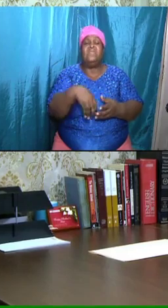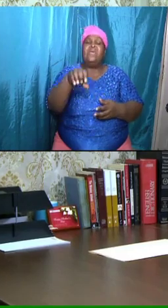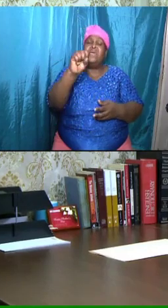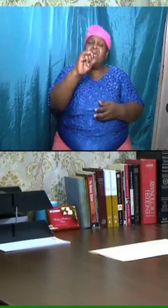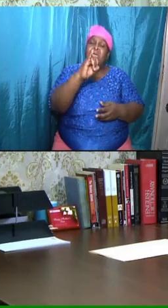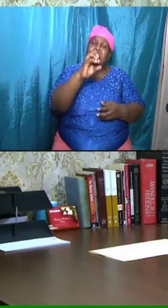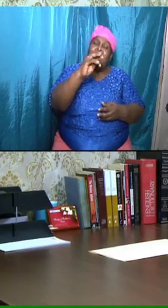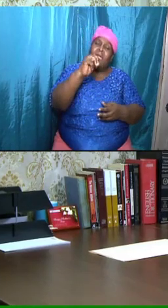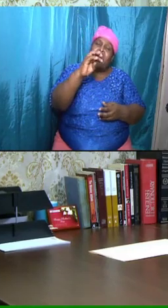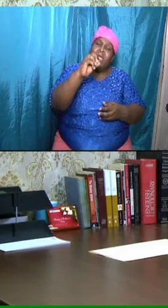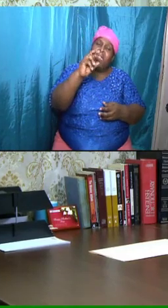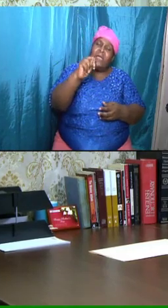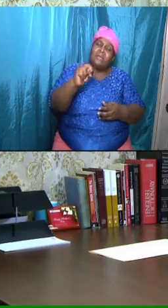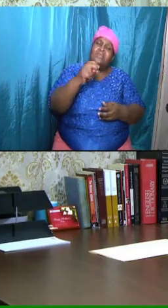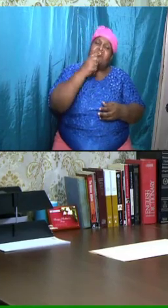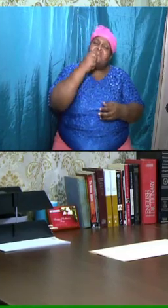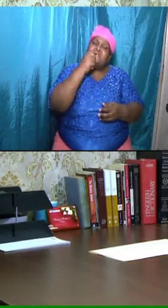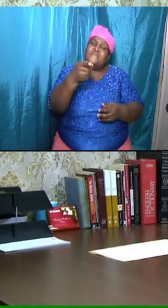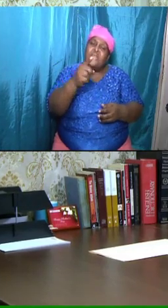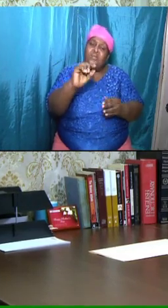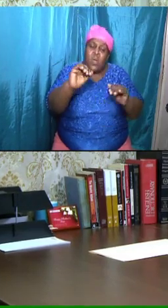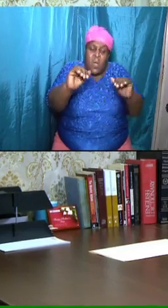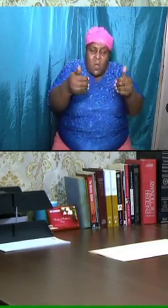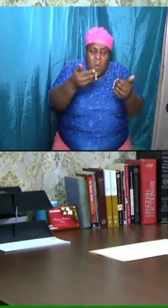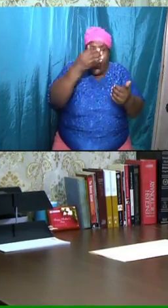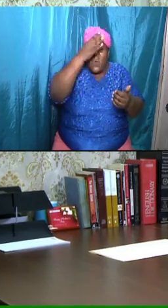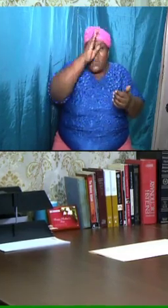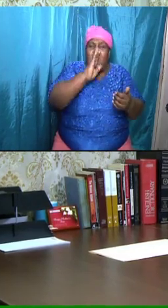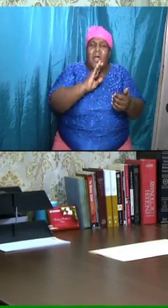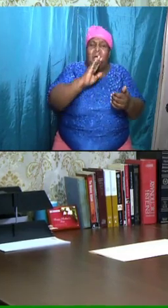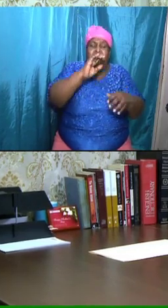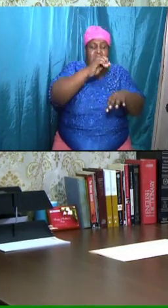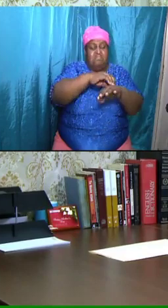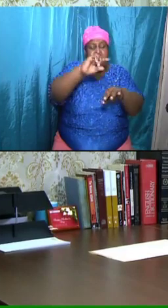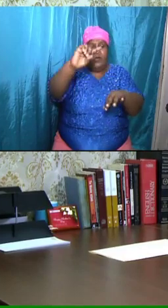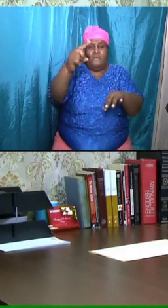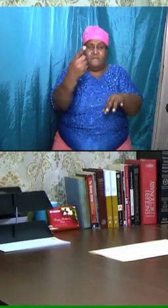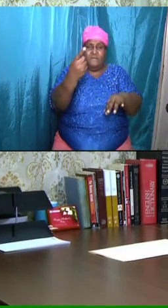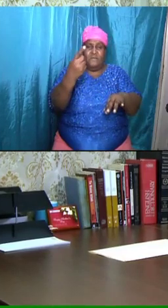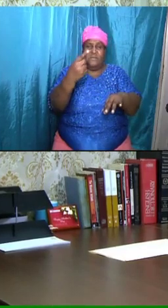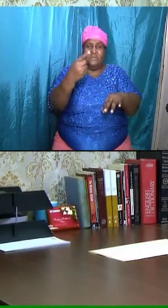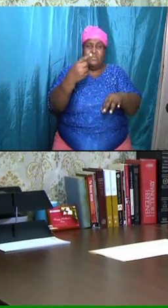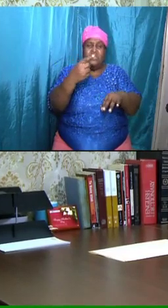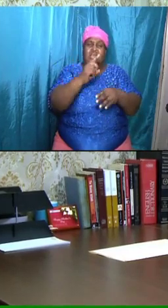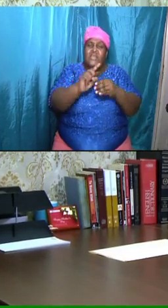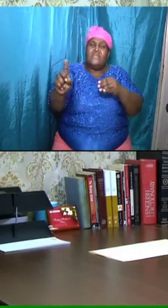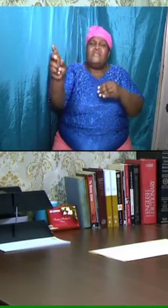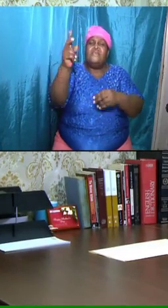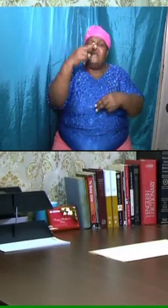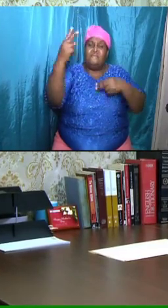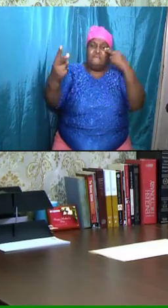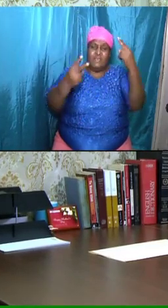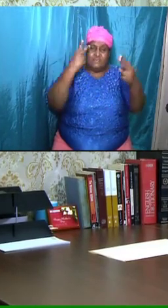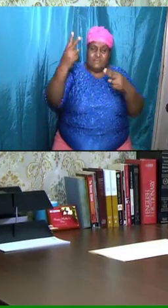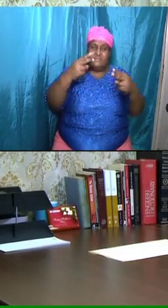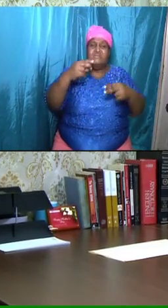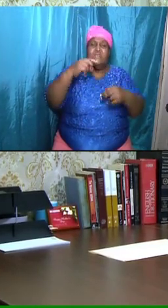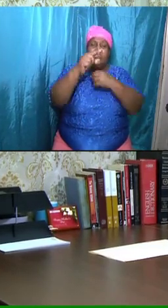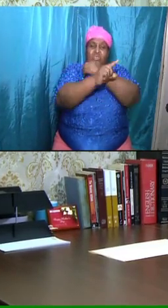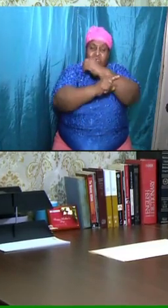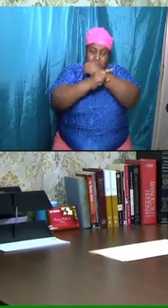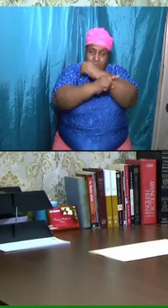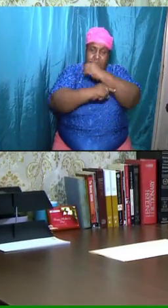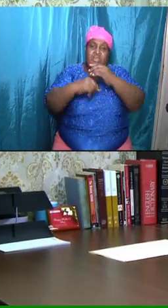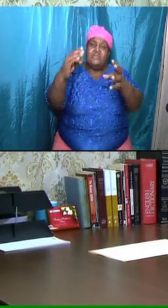has declared how God at the first did visit the Gentiles to